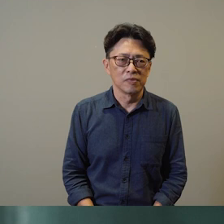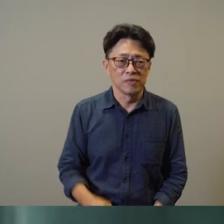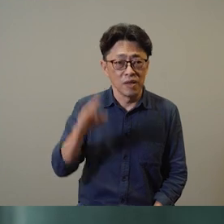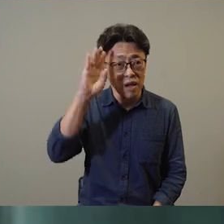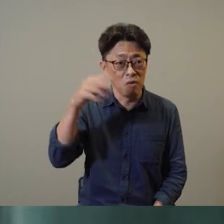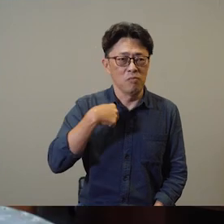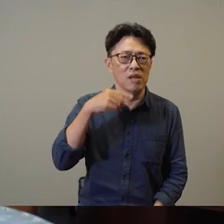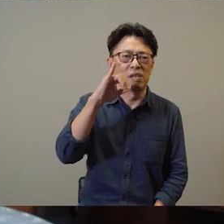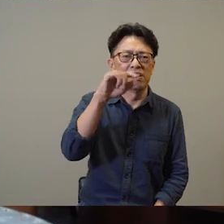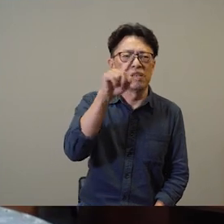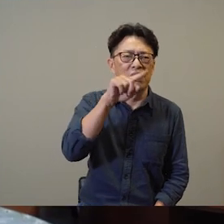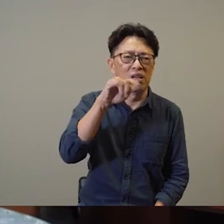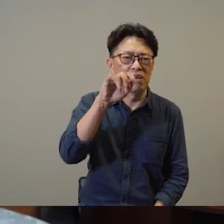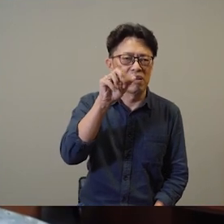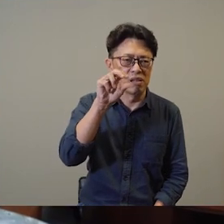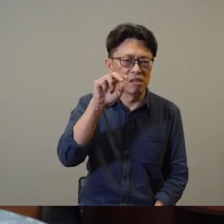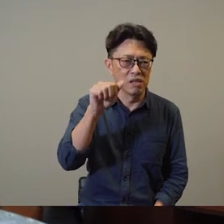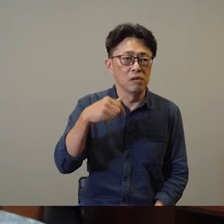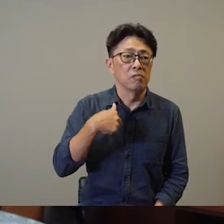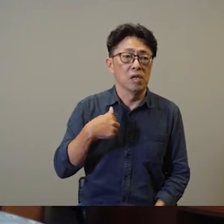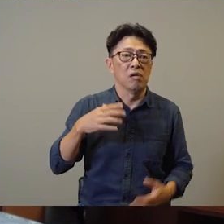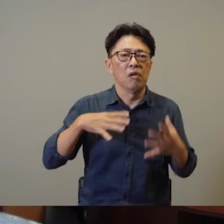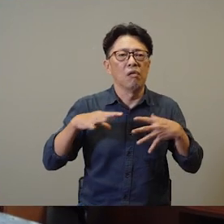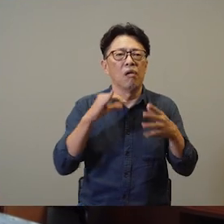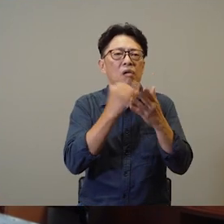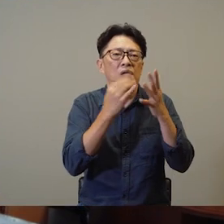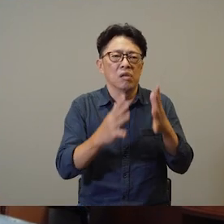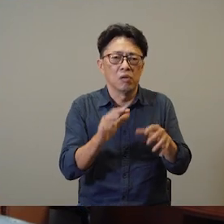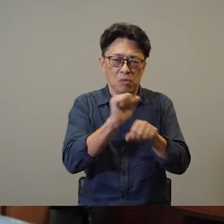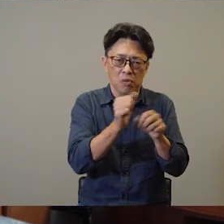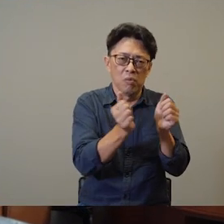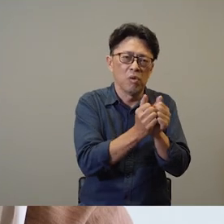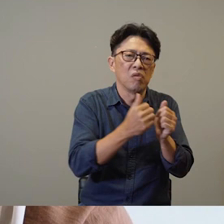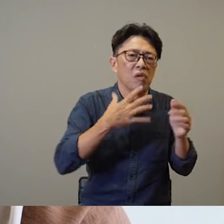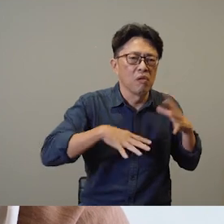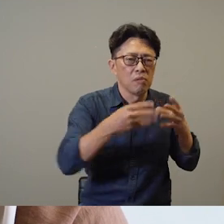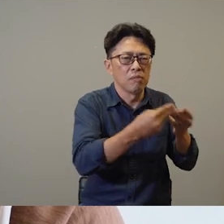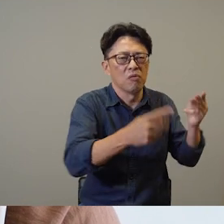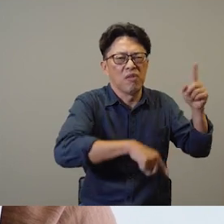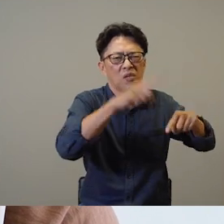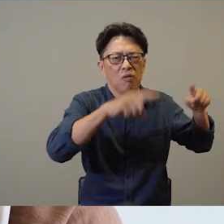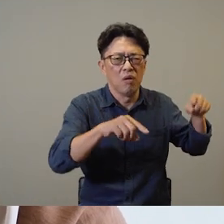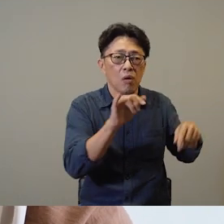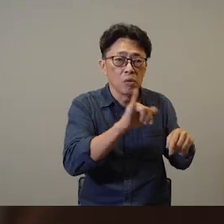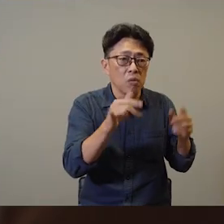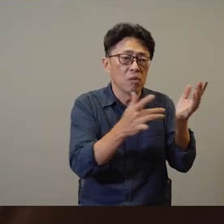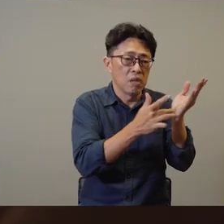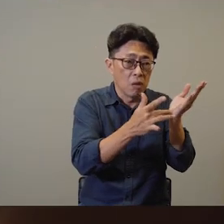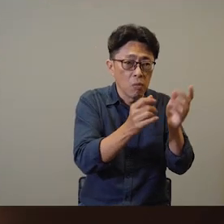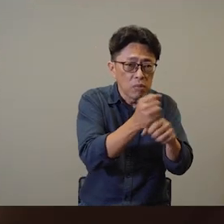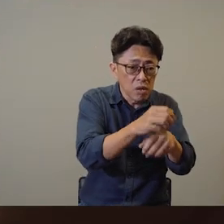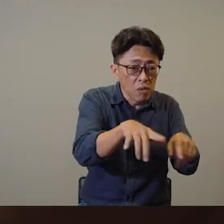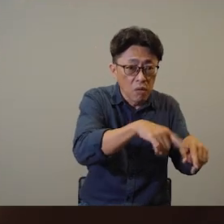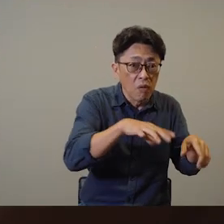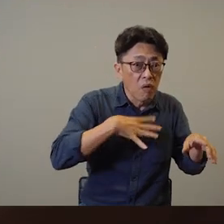My name is Iziana Suhaimi. I am a textile artist so I work with varying textile materials and also different textile techniques such